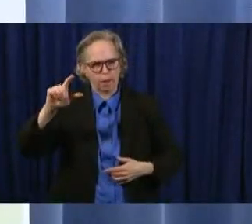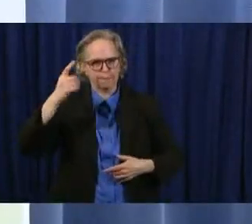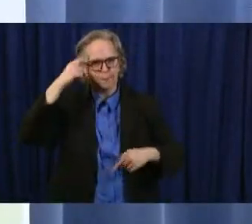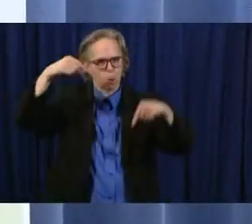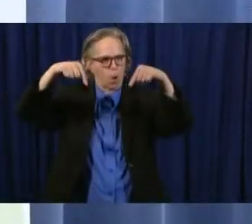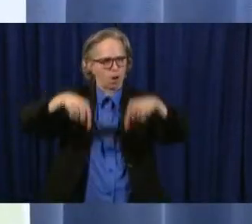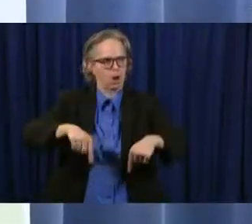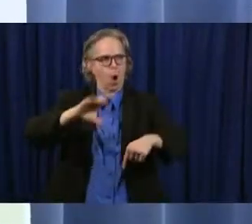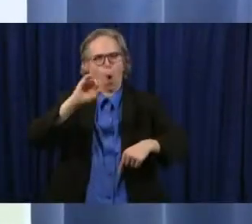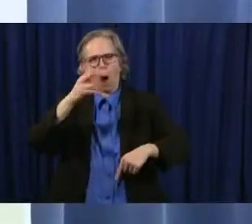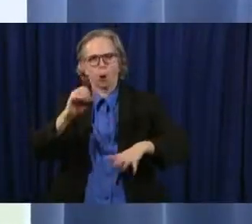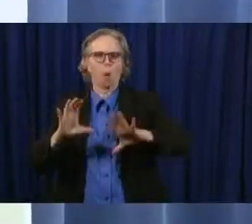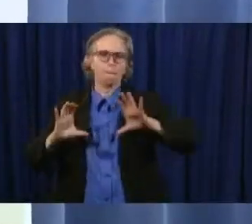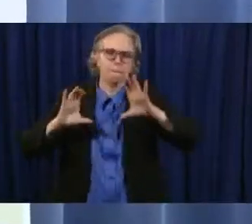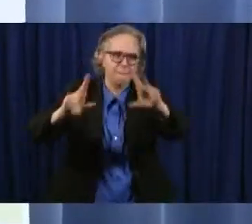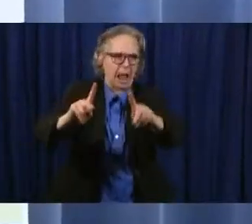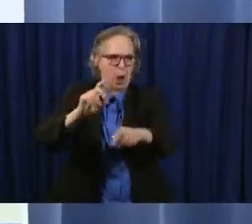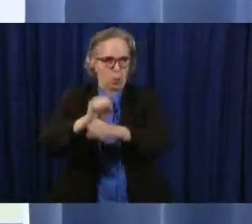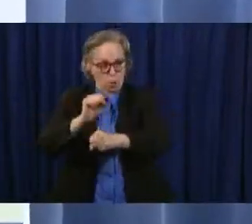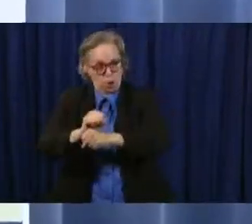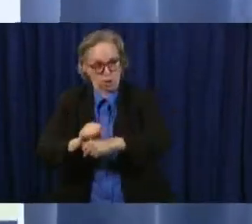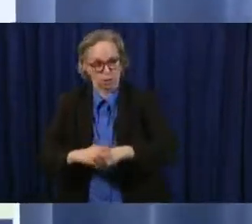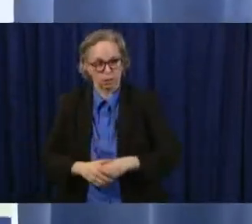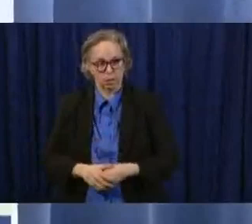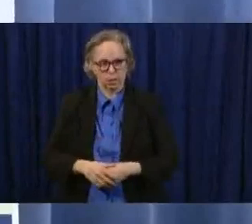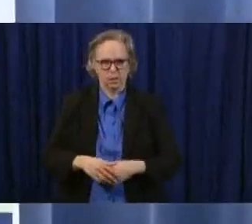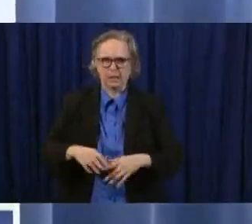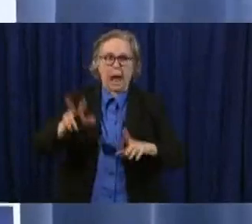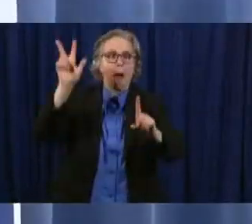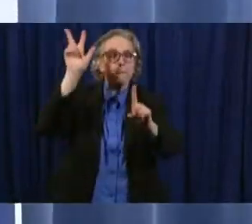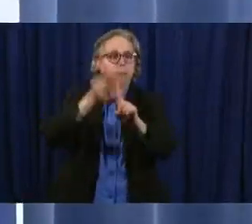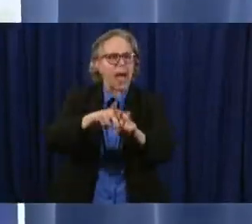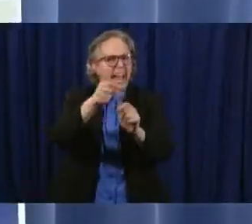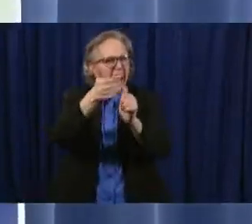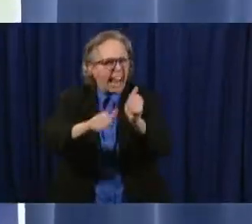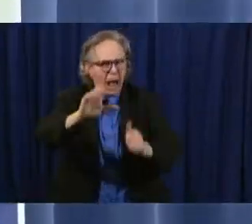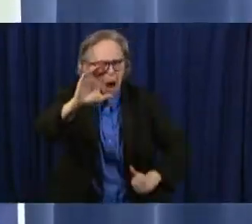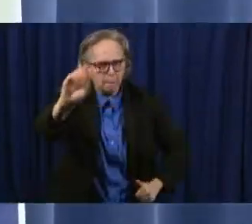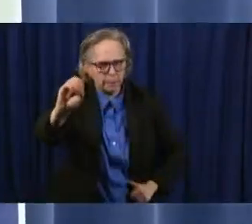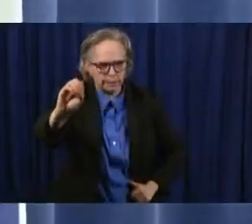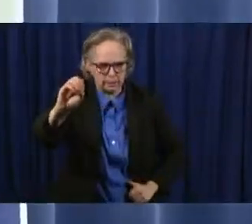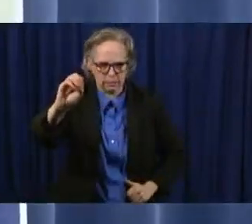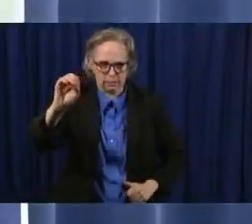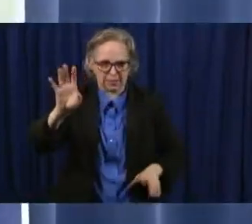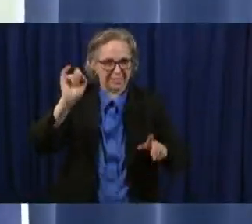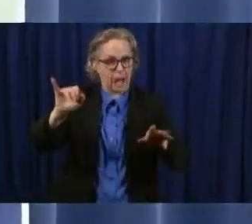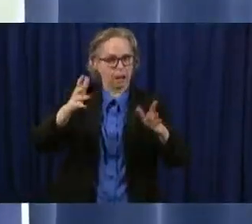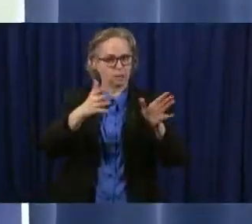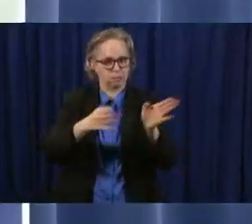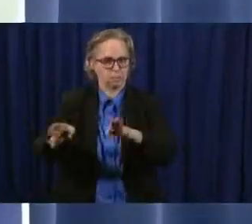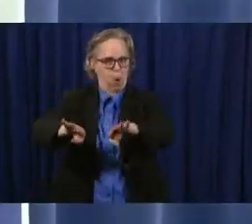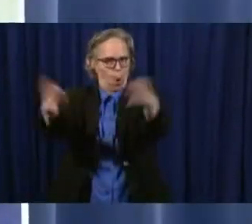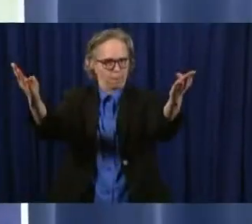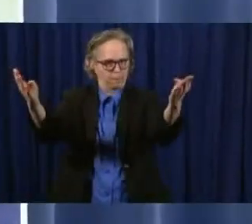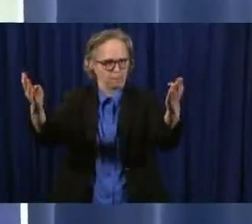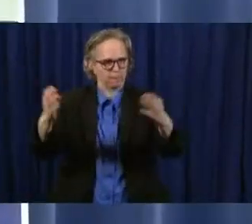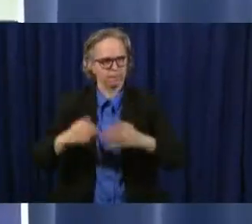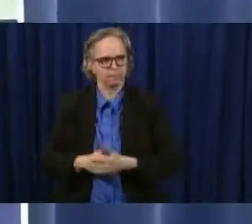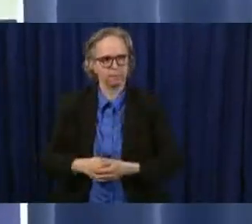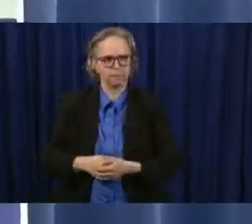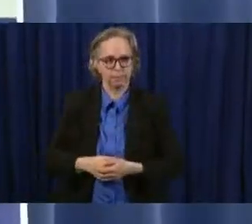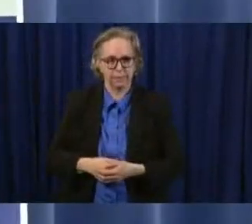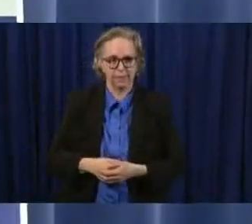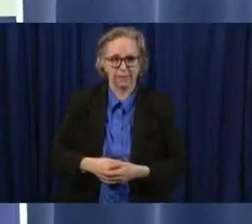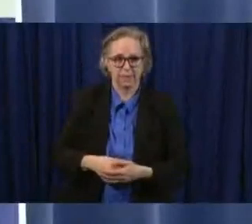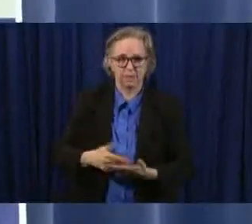by and large apply to any company that will be opened up under today's orders or future orders.